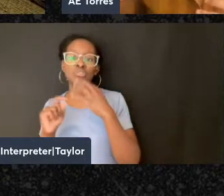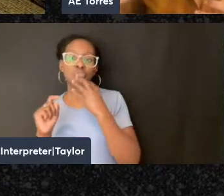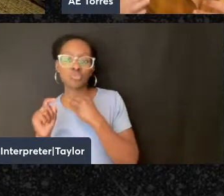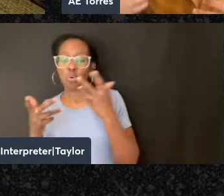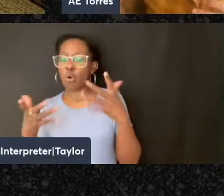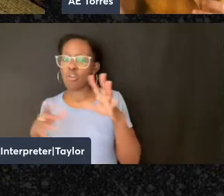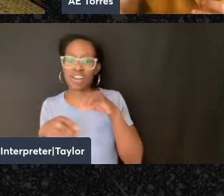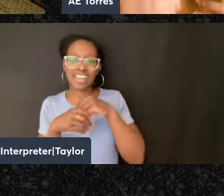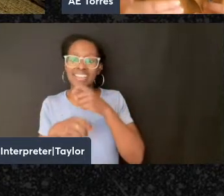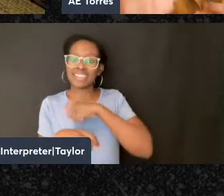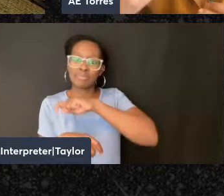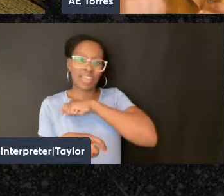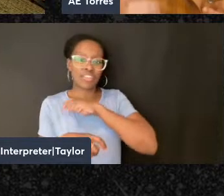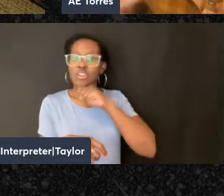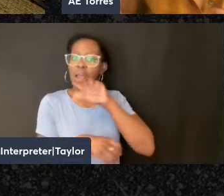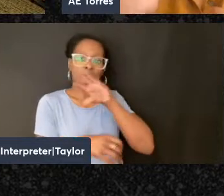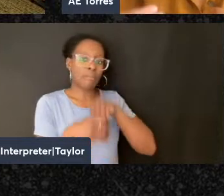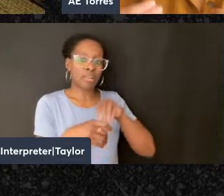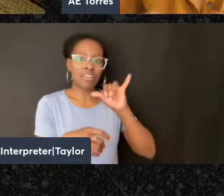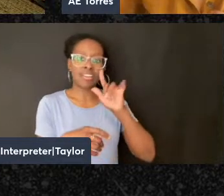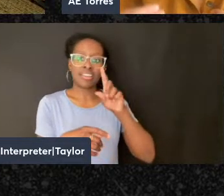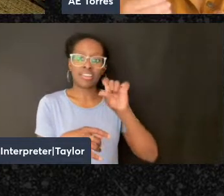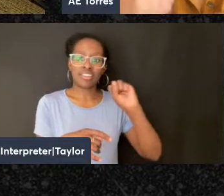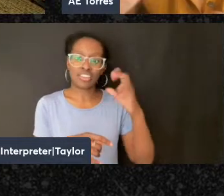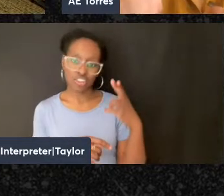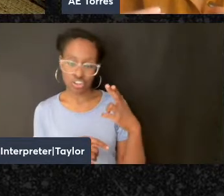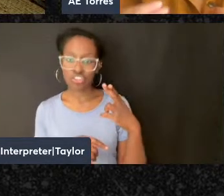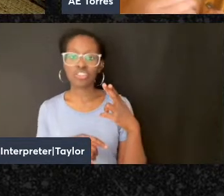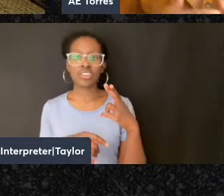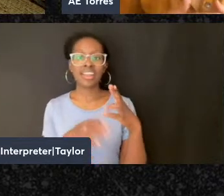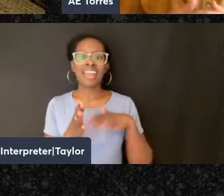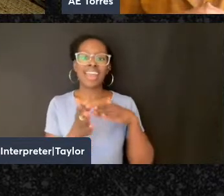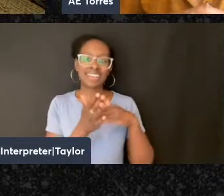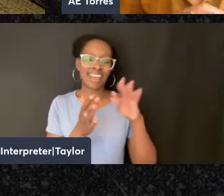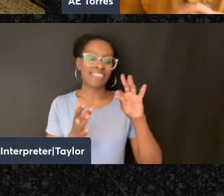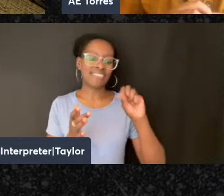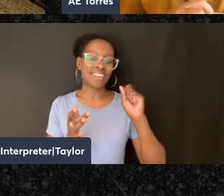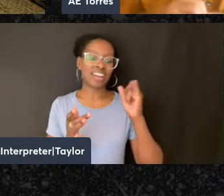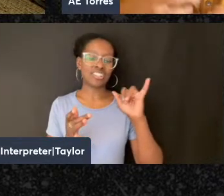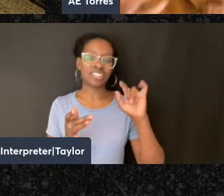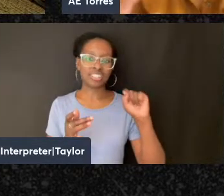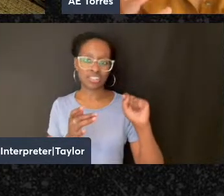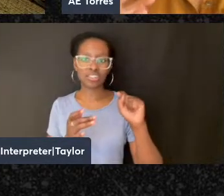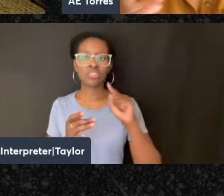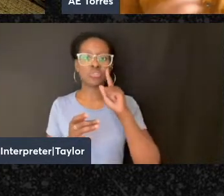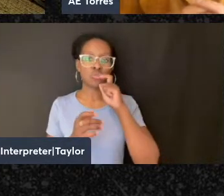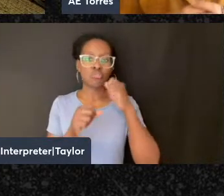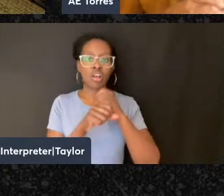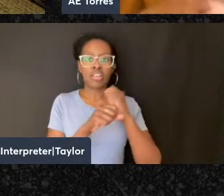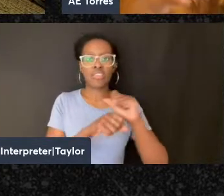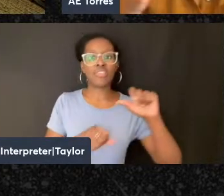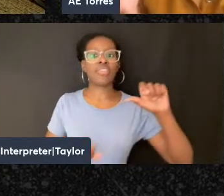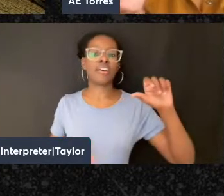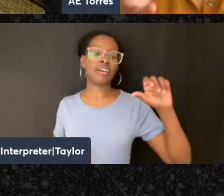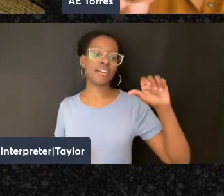part of the Yiddish speaking anti-fascists who came to fight in the Abraham Lincoln brigades or elsewhere. So there's still a lot of